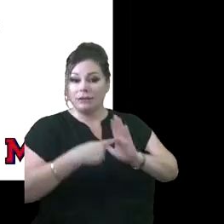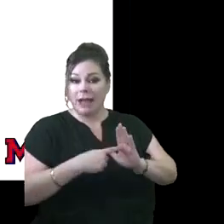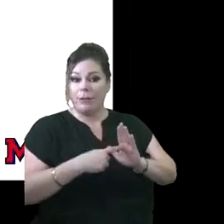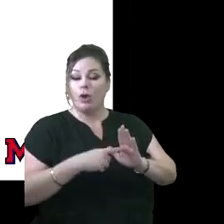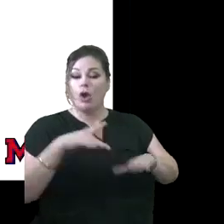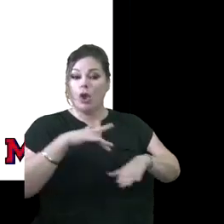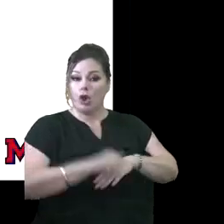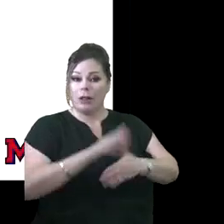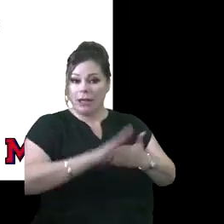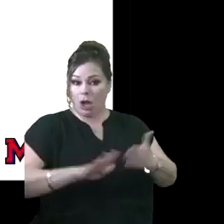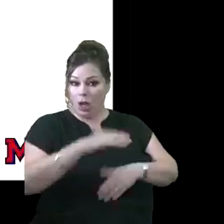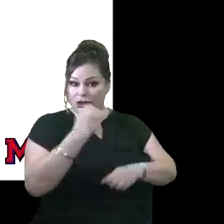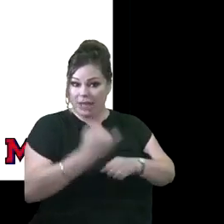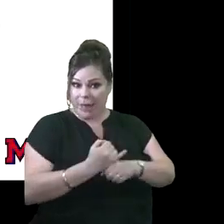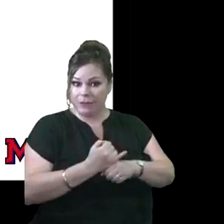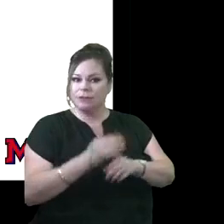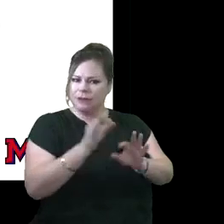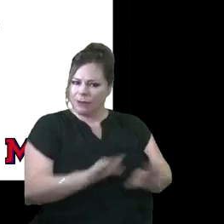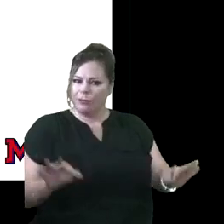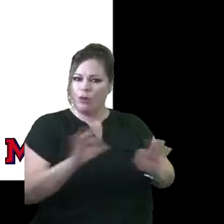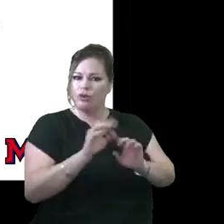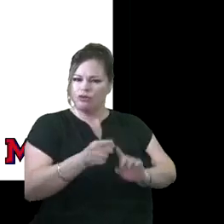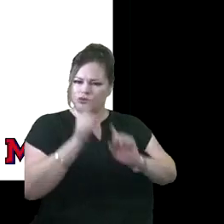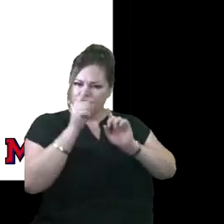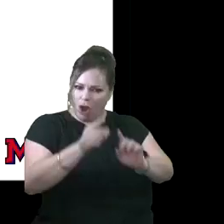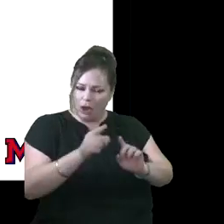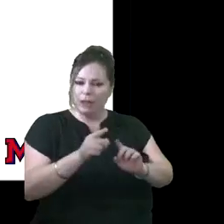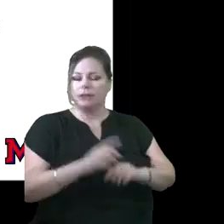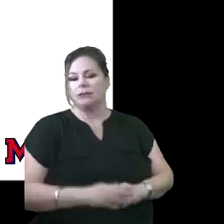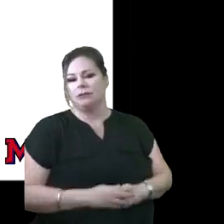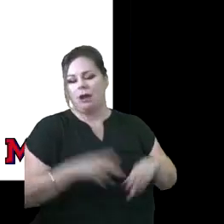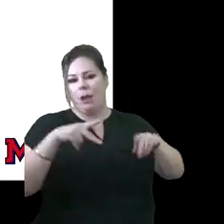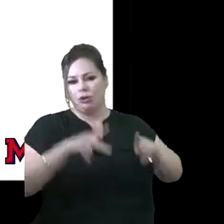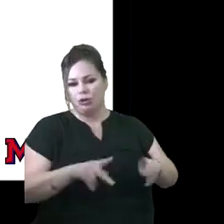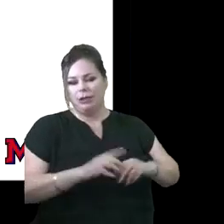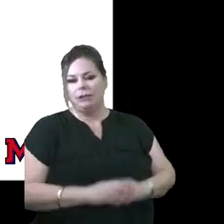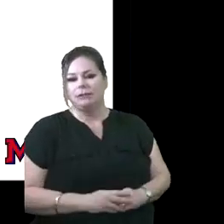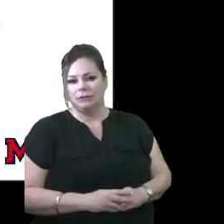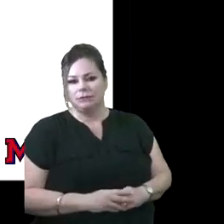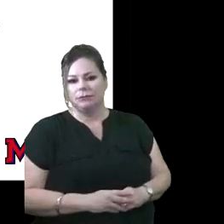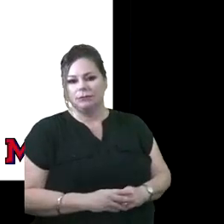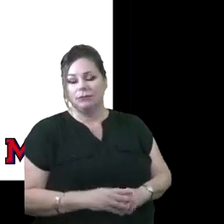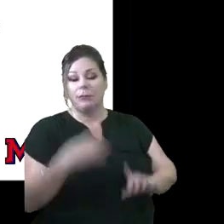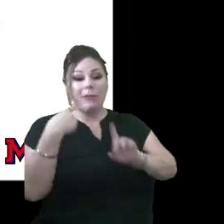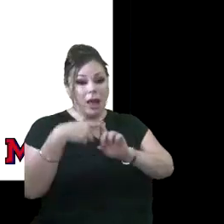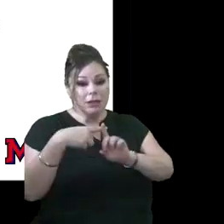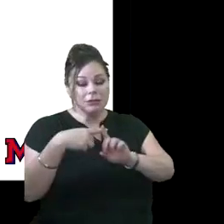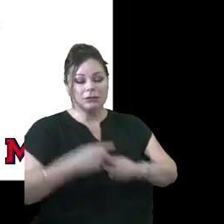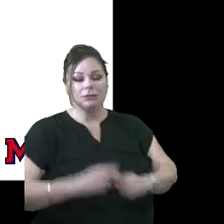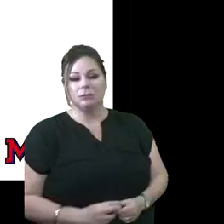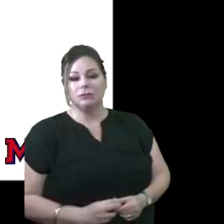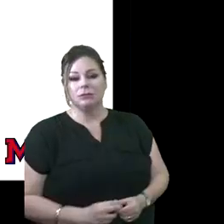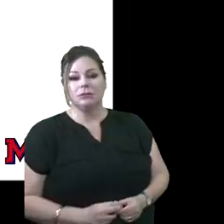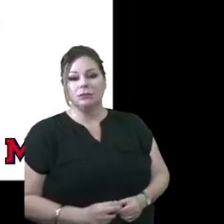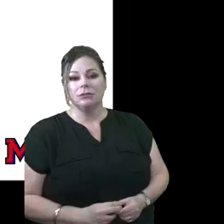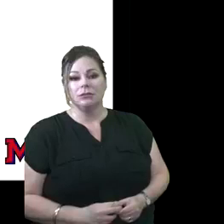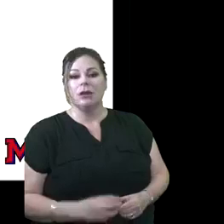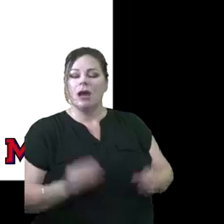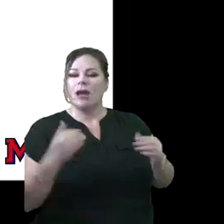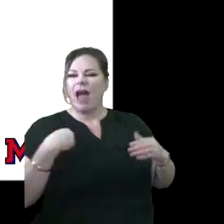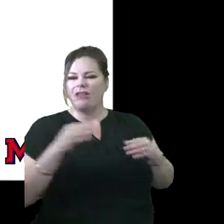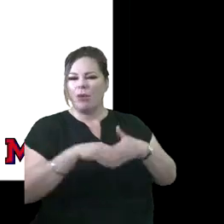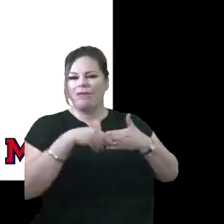we really want to design and innovate targeted professional learning opportunities. In addition to that, just having more